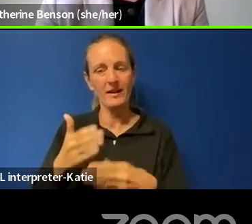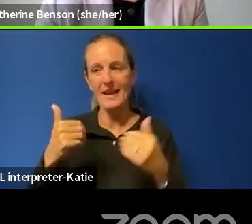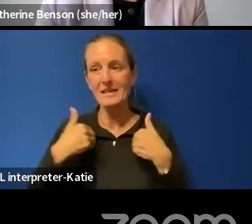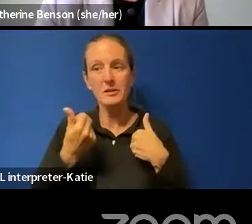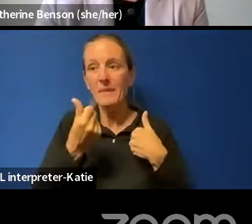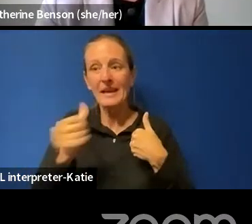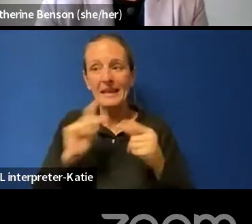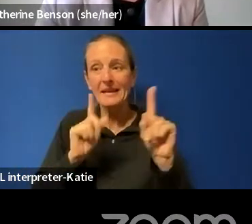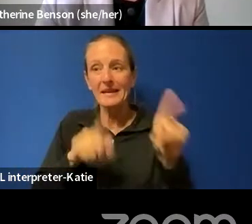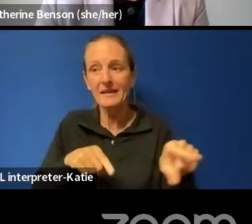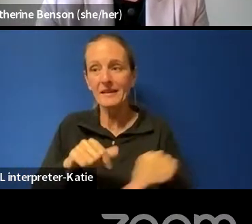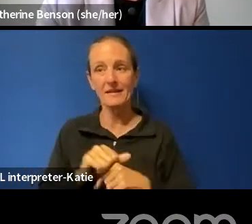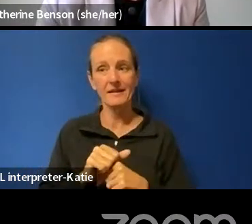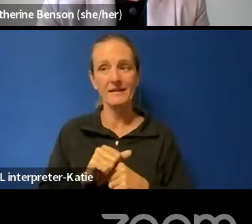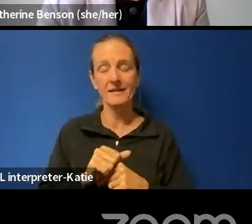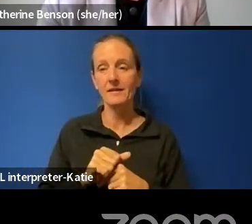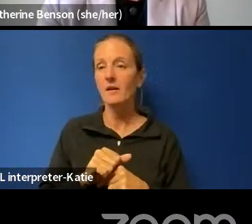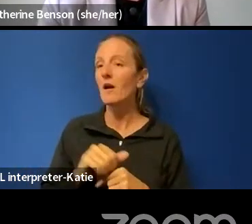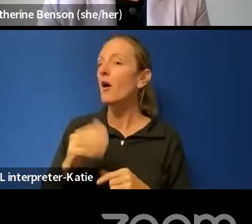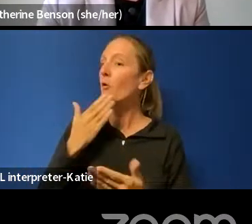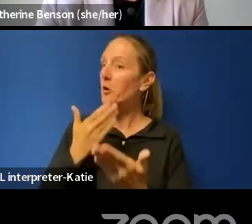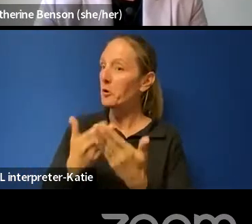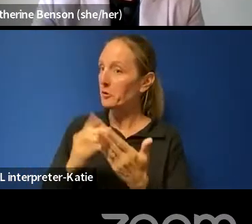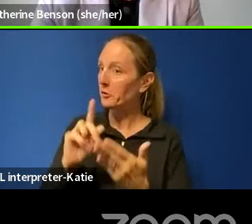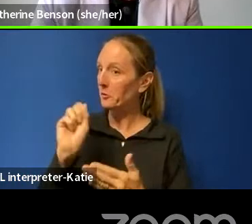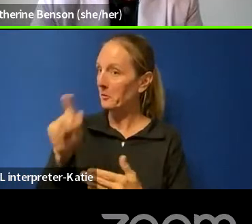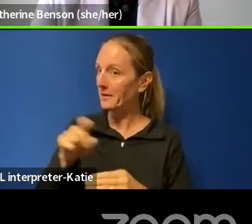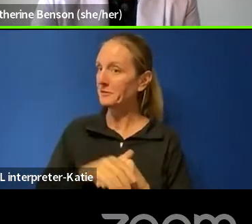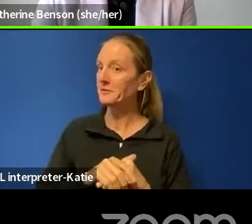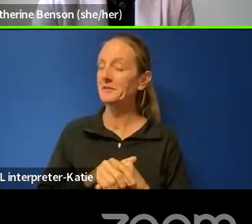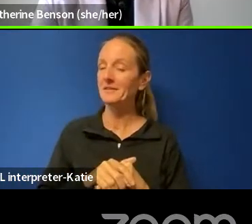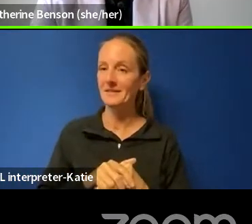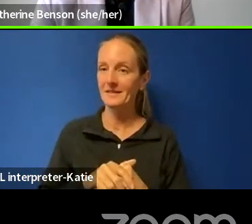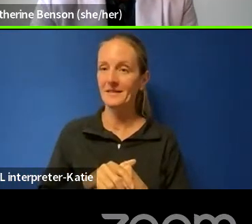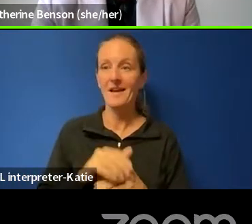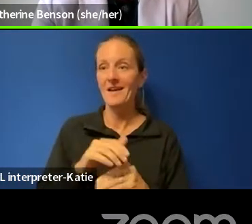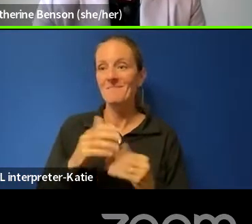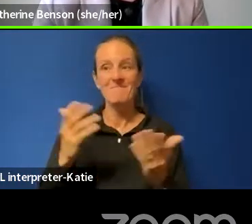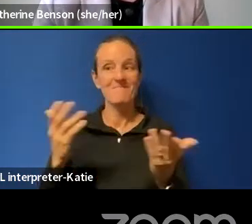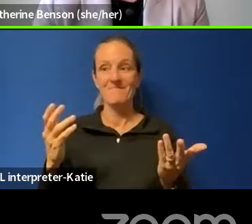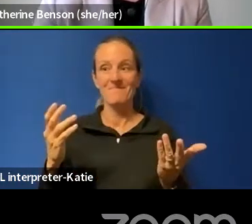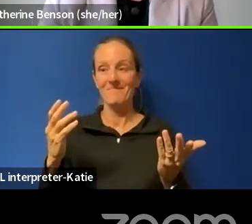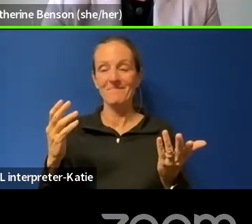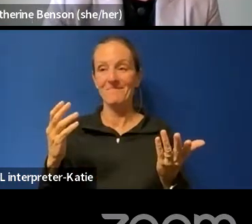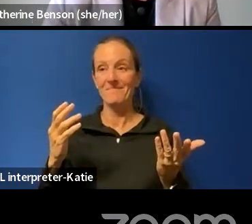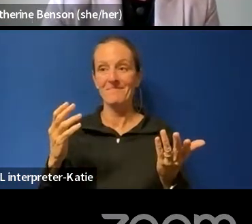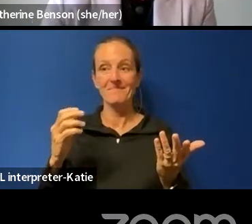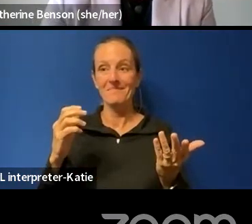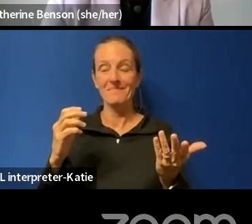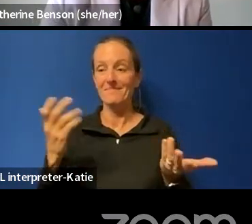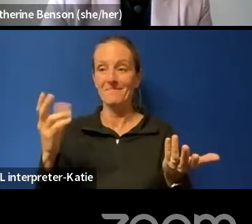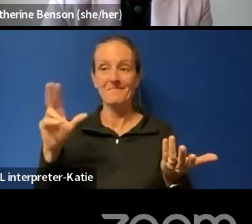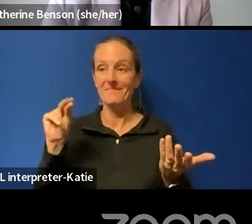What a good question. Um, not that I know of, and, uh,